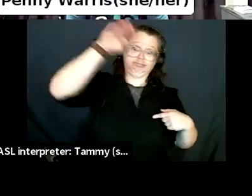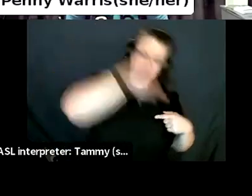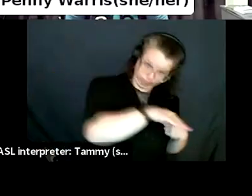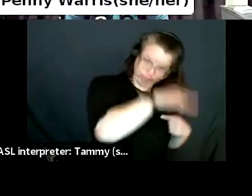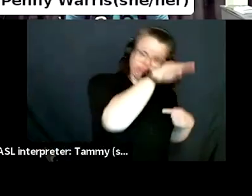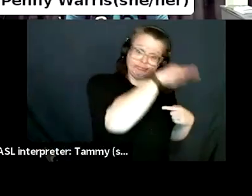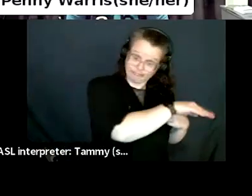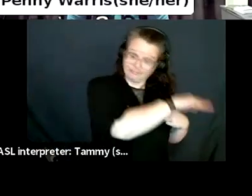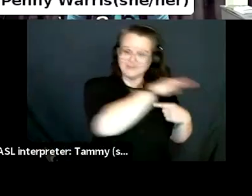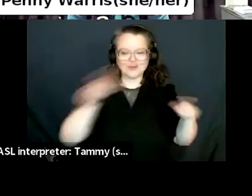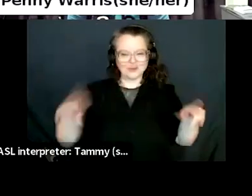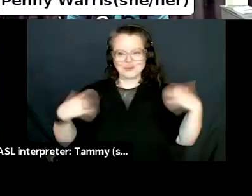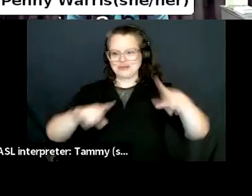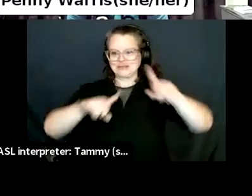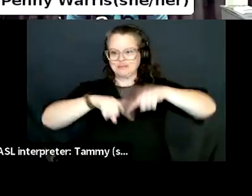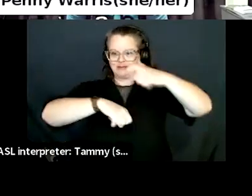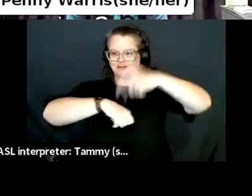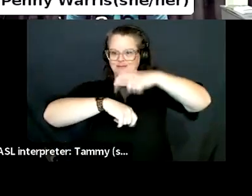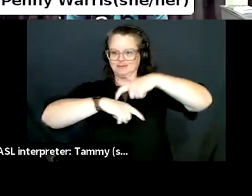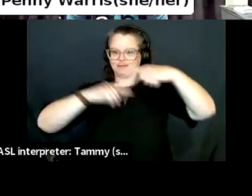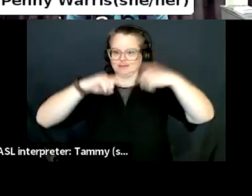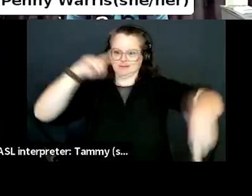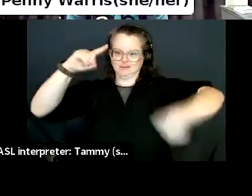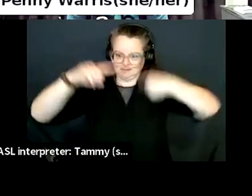depends. Yes.